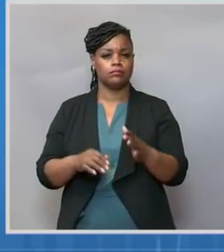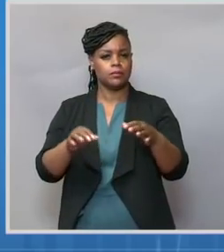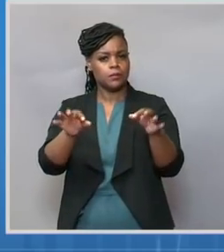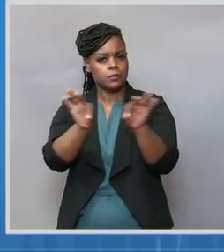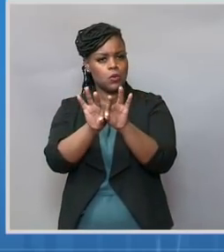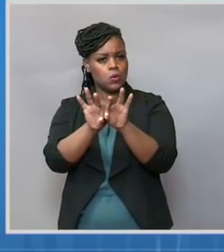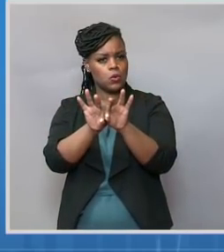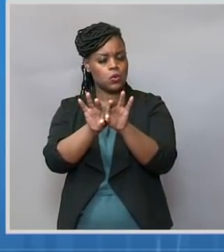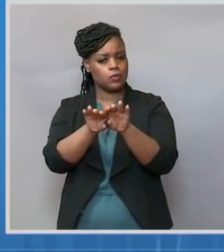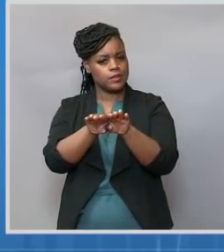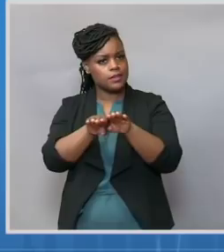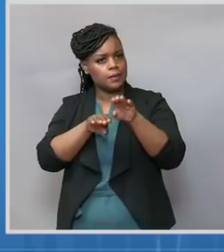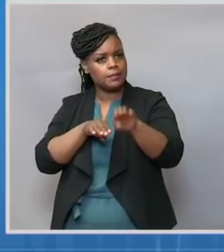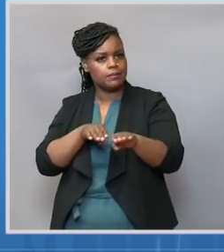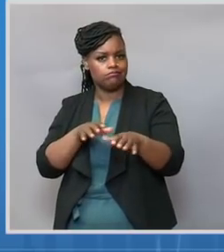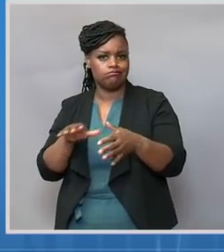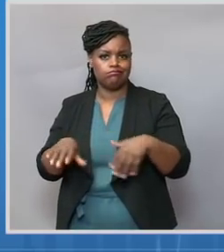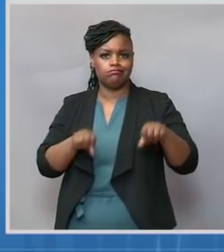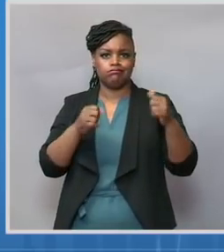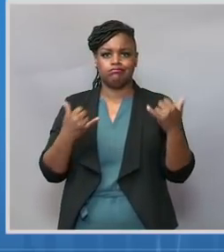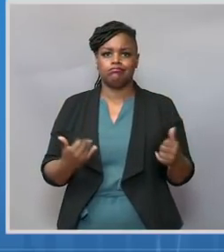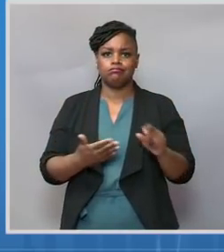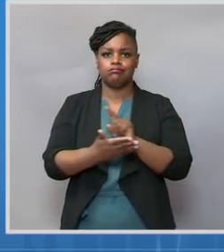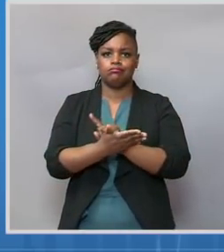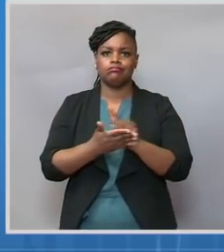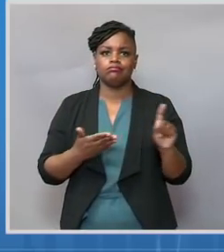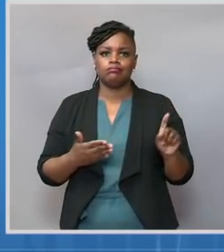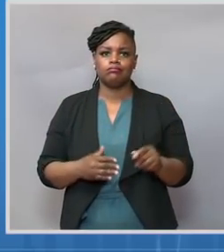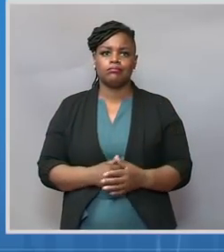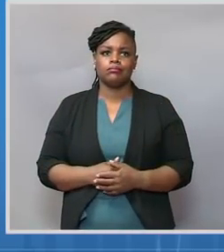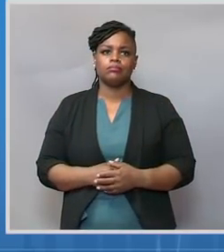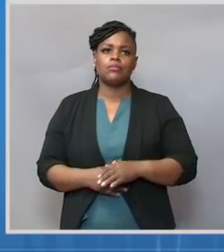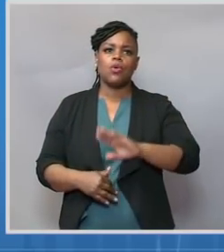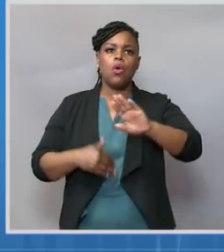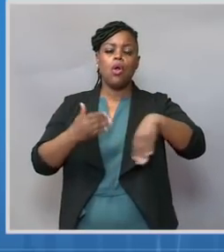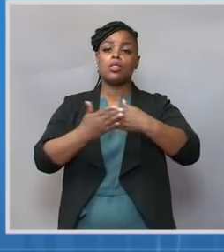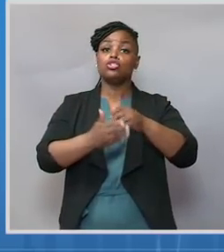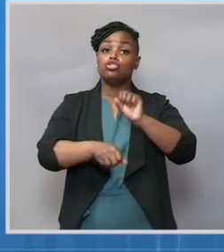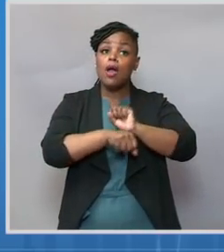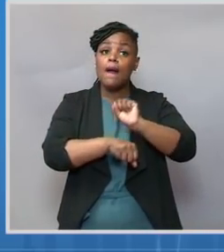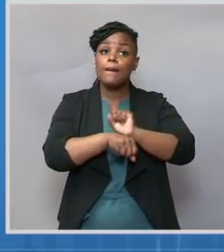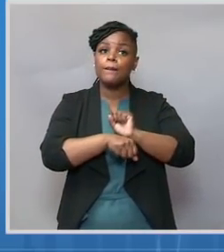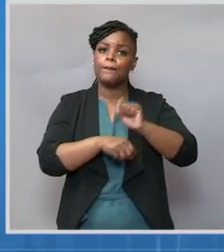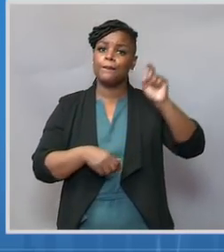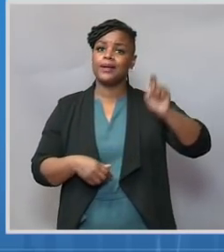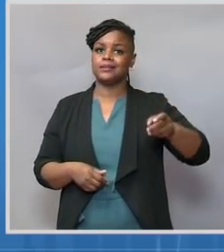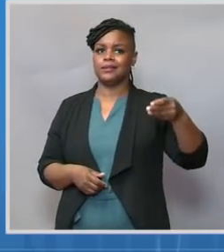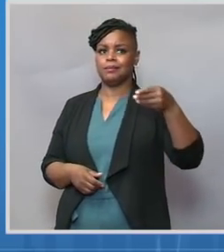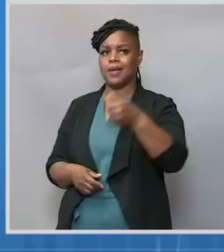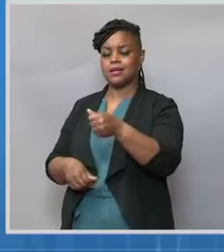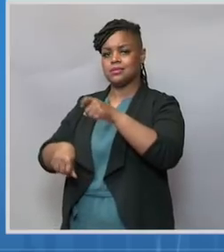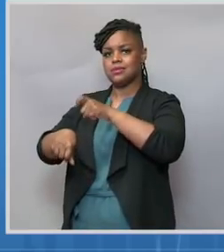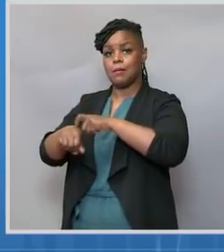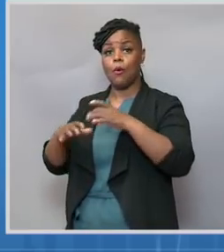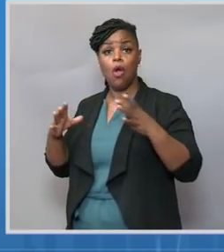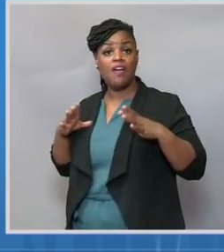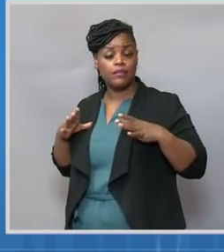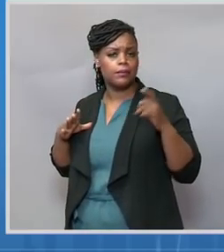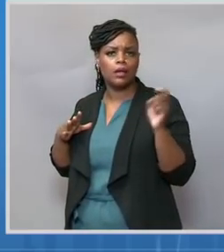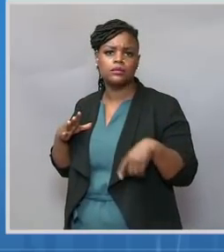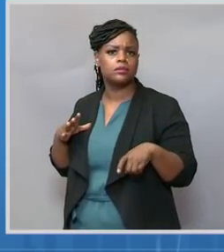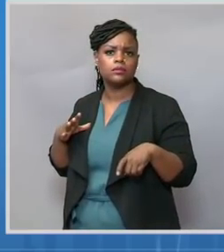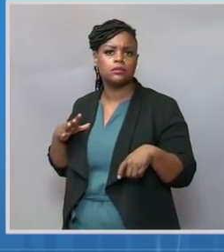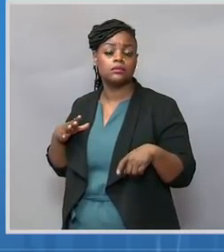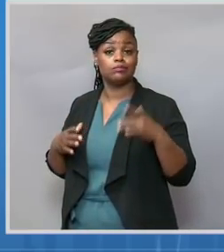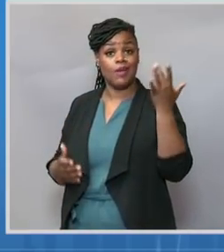week by calling on all employers to give paid time off for vaccination and announcing a tax